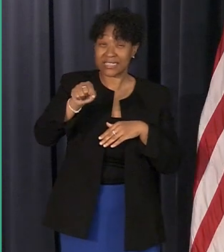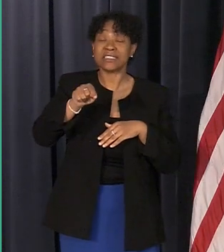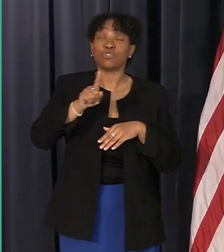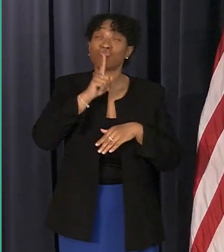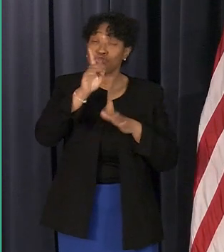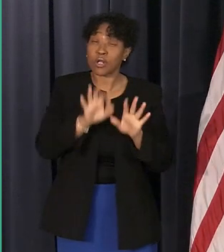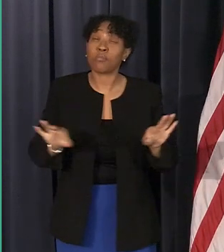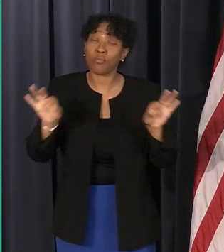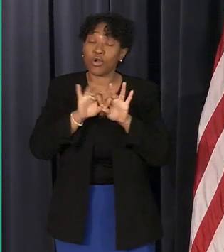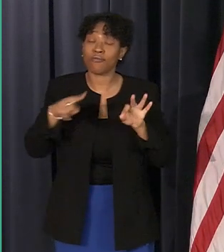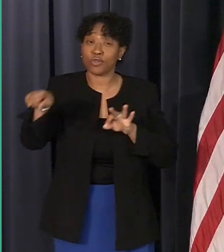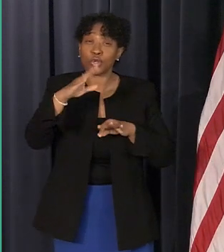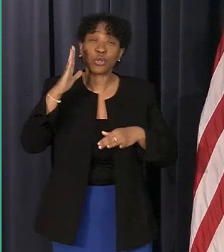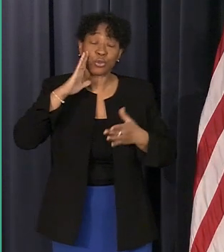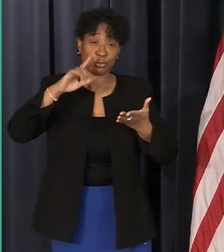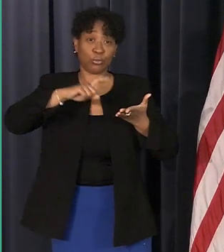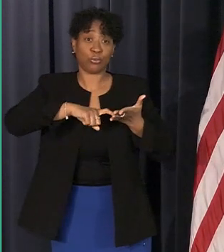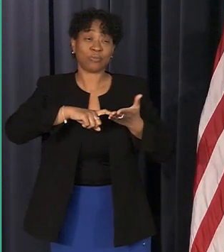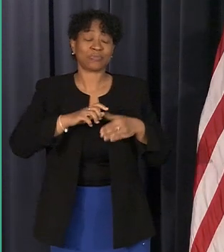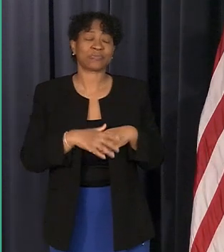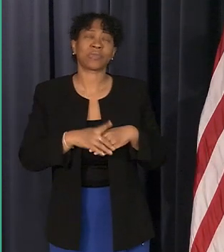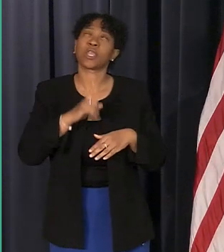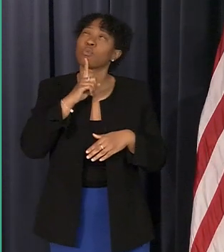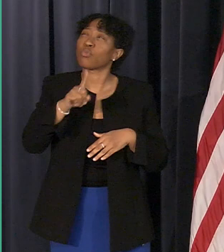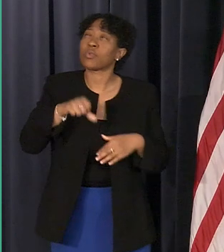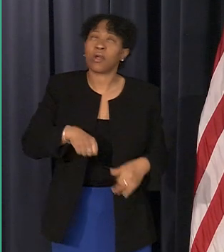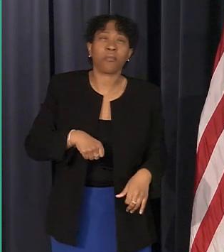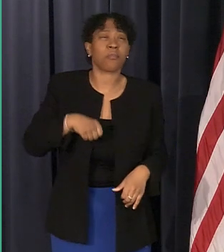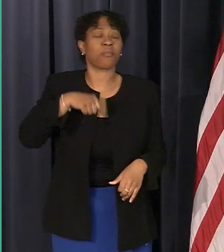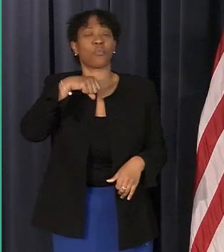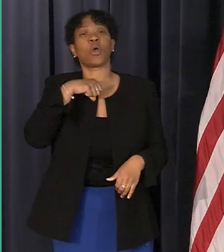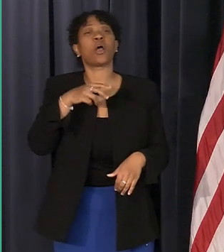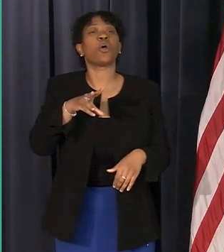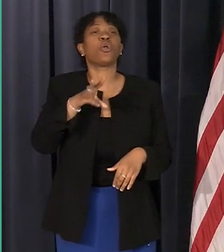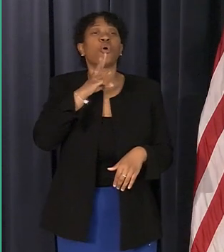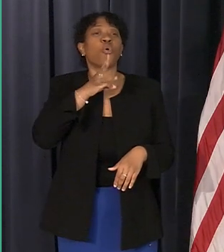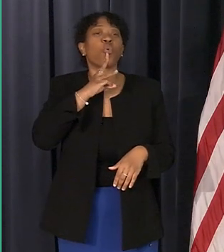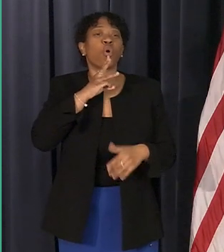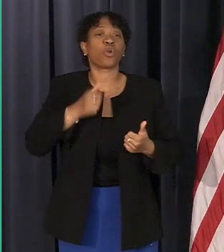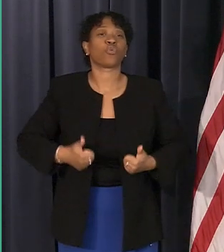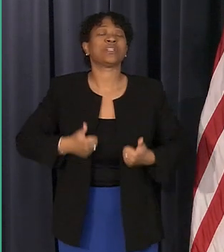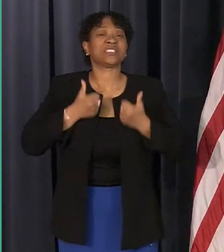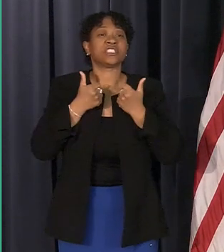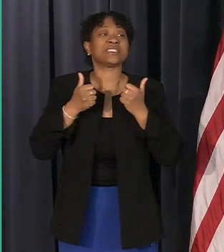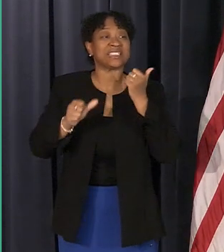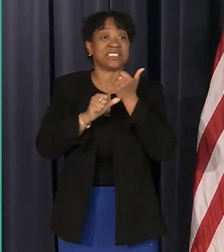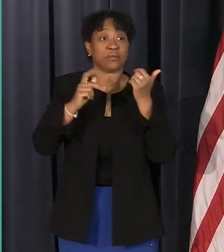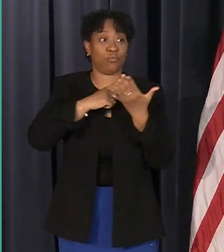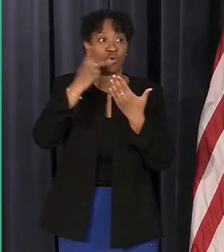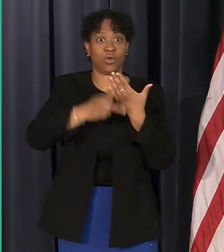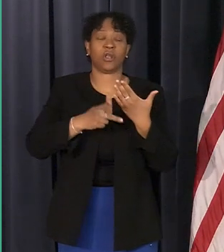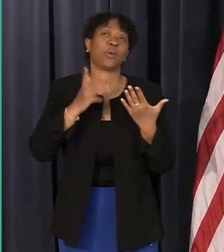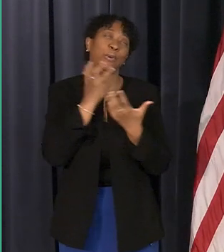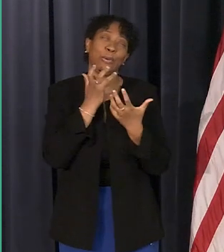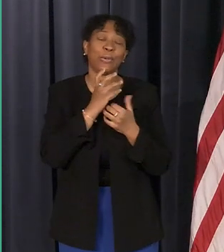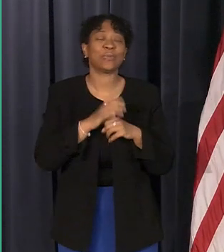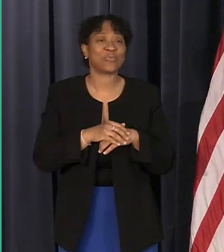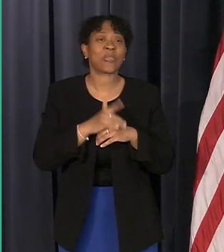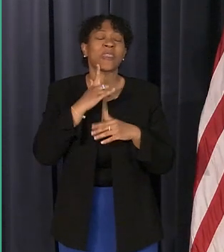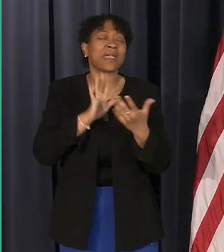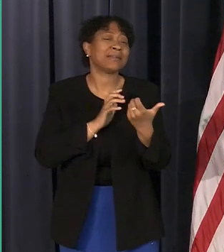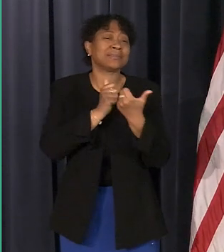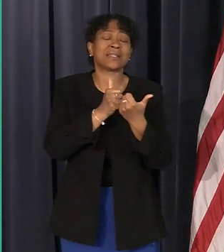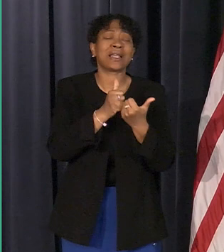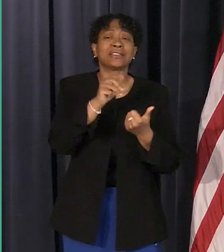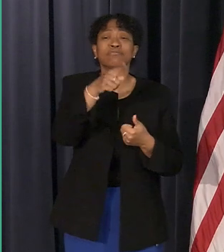i mean i i i i am so proud of the water residential assistance program i i challenge the media